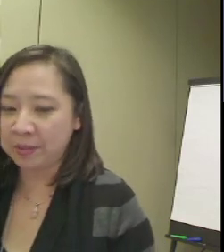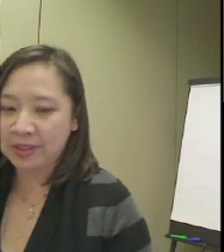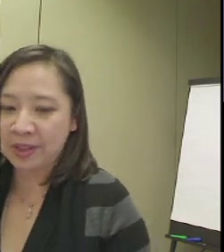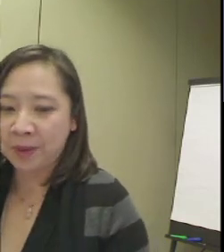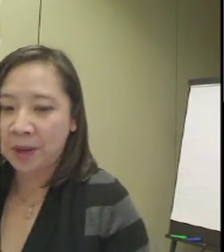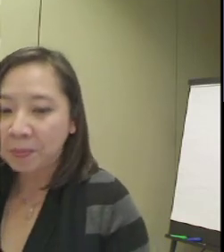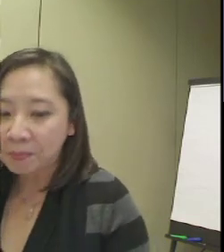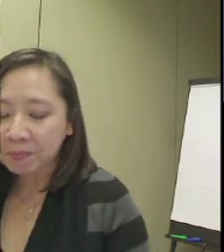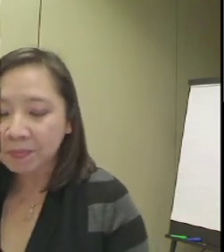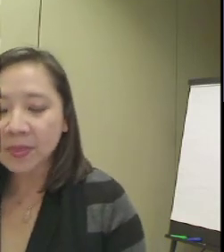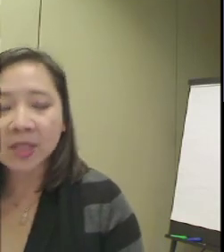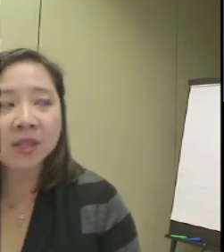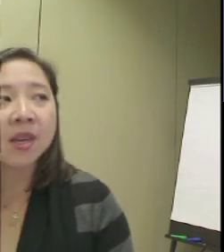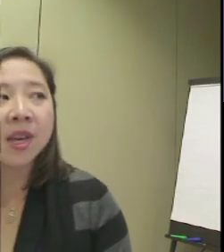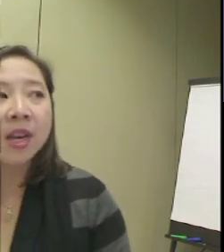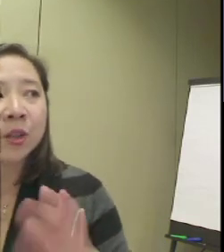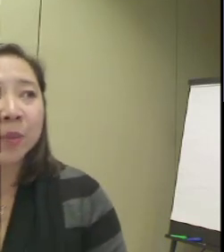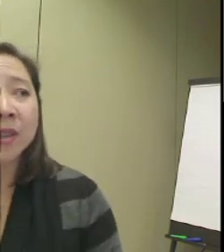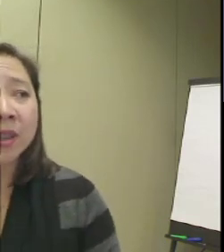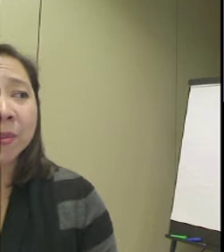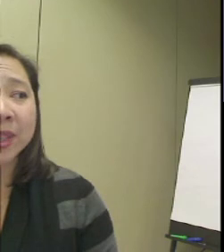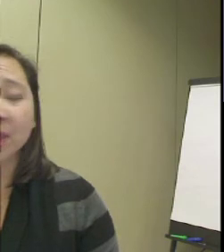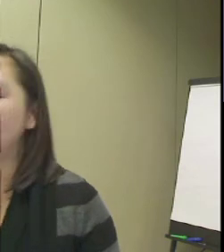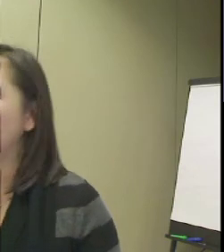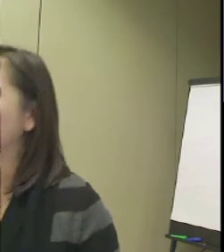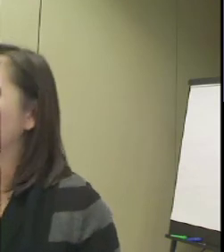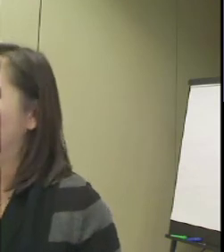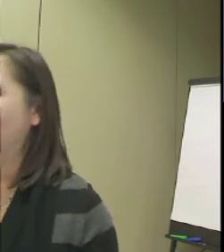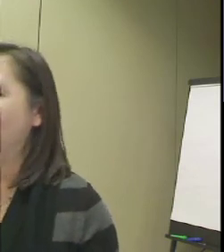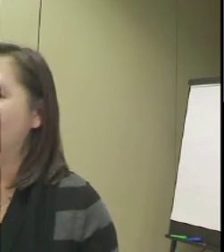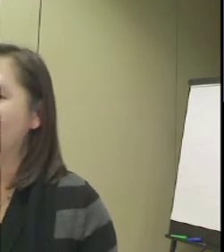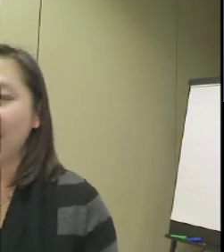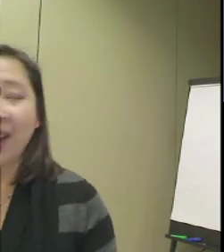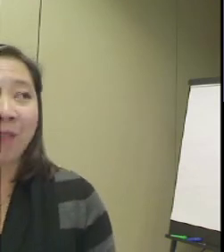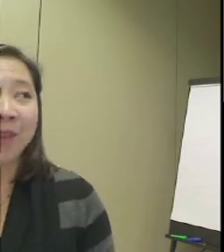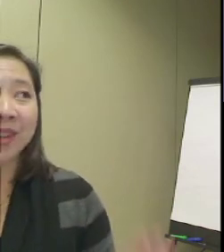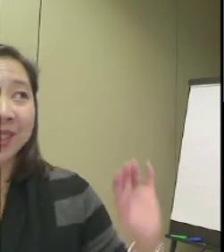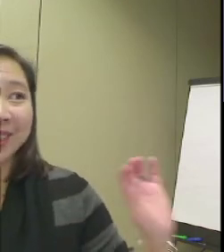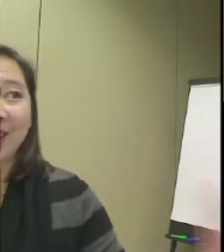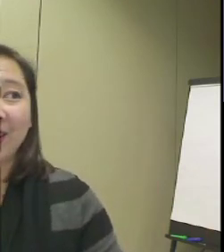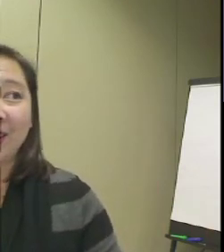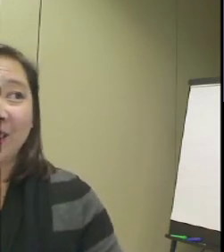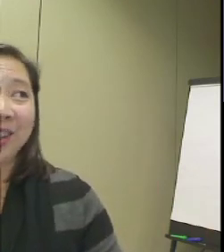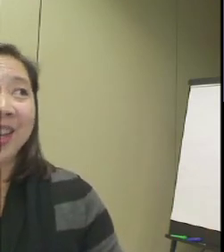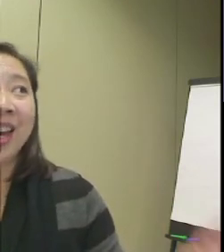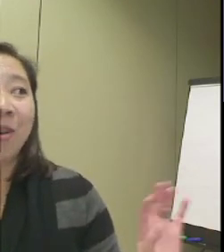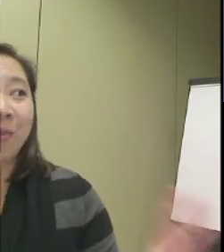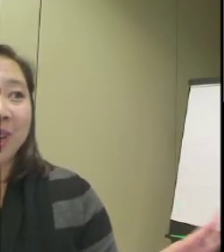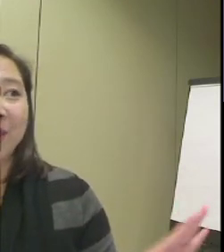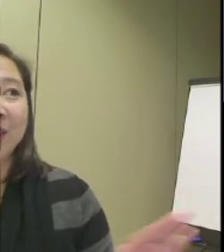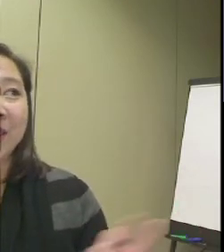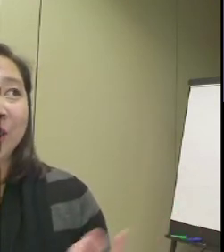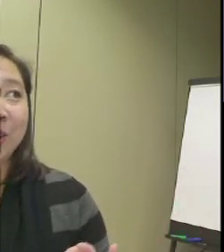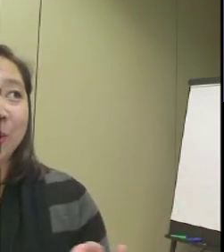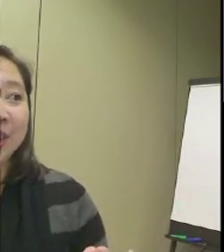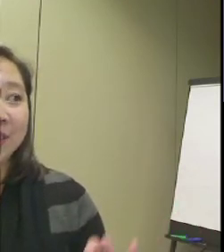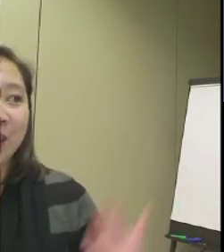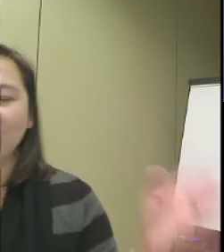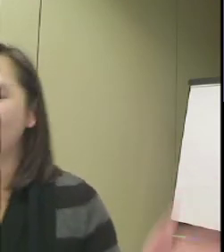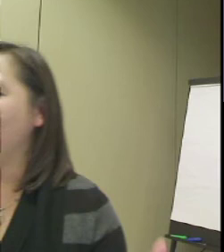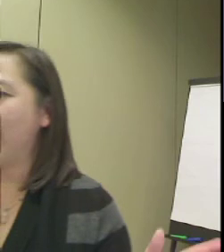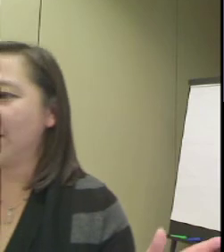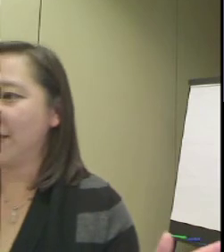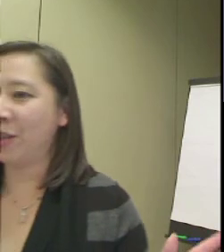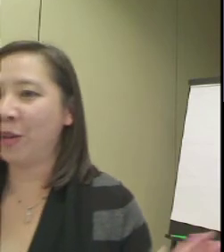workshop participants as well. So we started with some very small things. Just signage. One of our issues